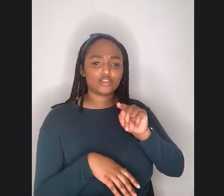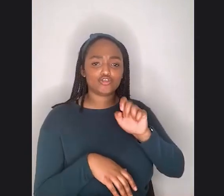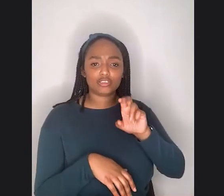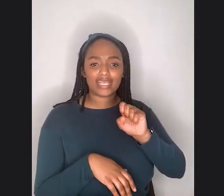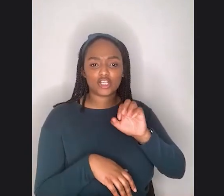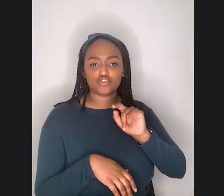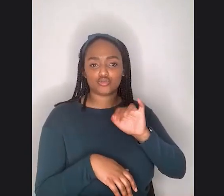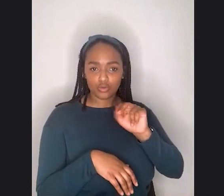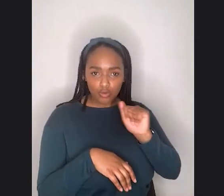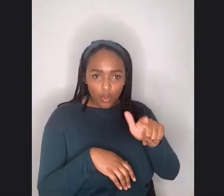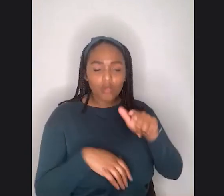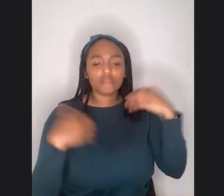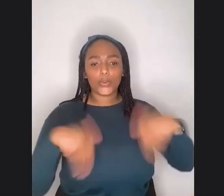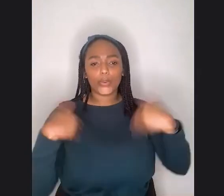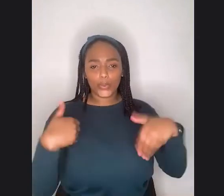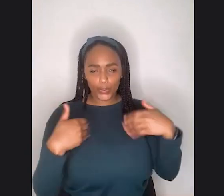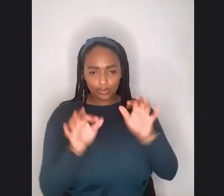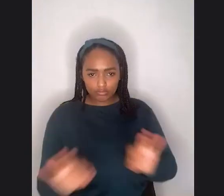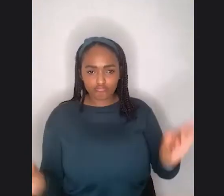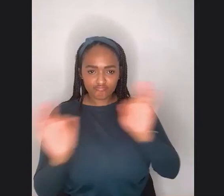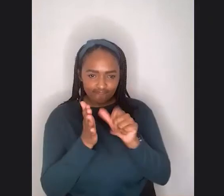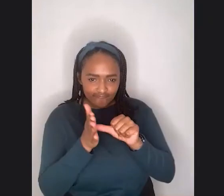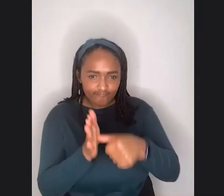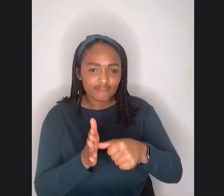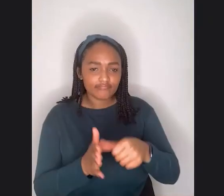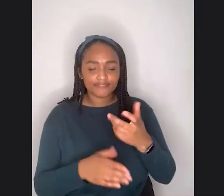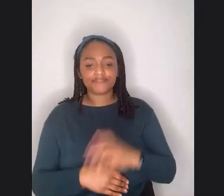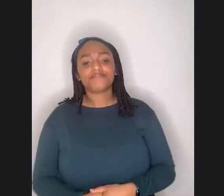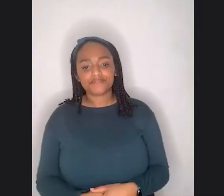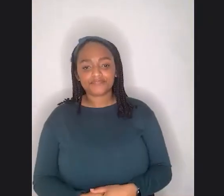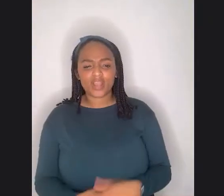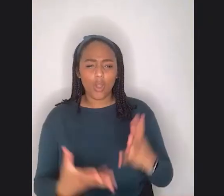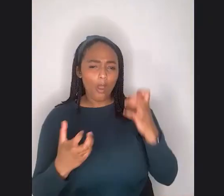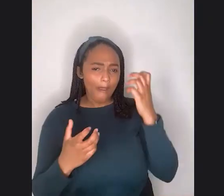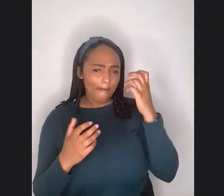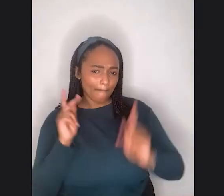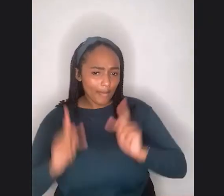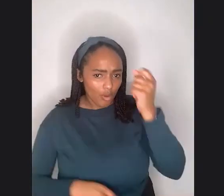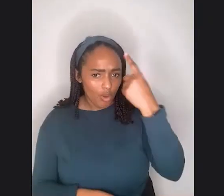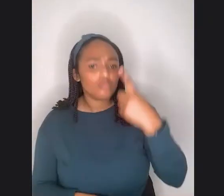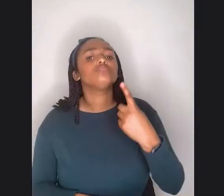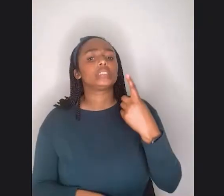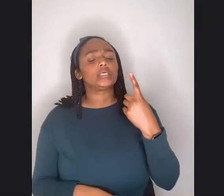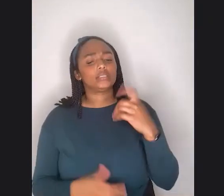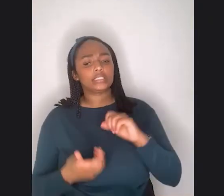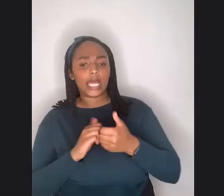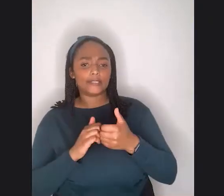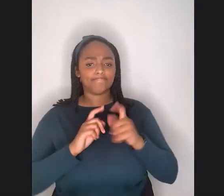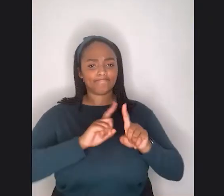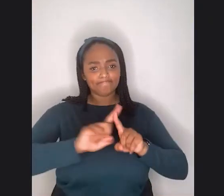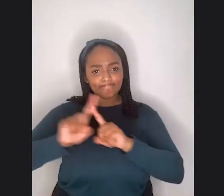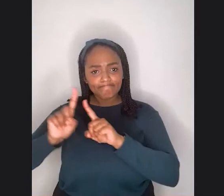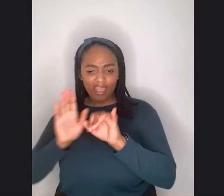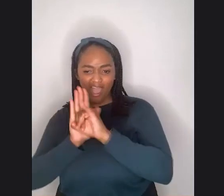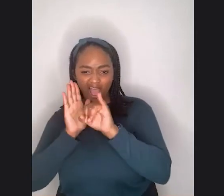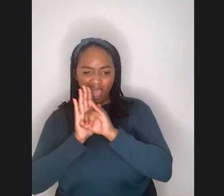but I'd really like people to, um, you know, comprehend how, um, different aspects of your identity